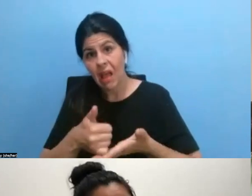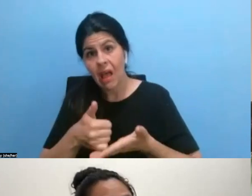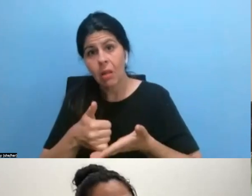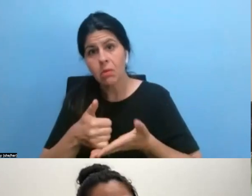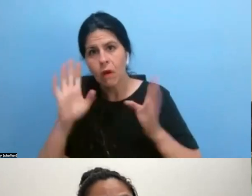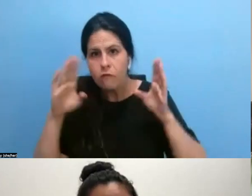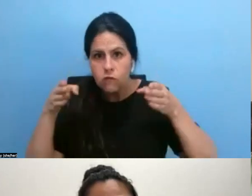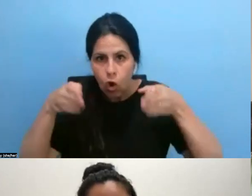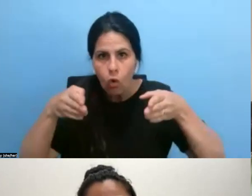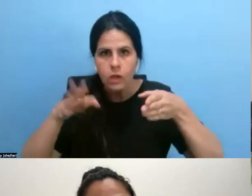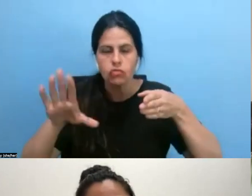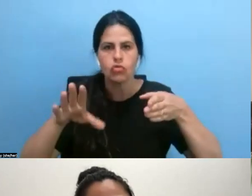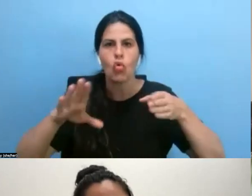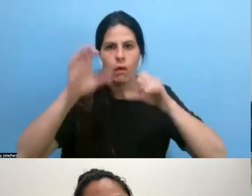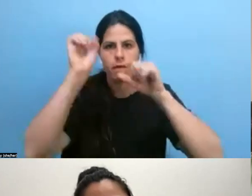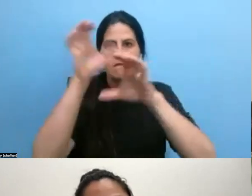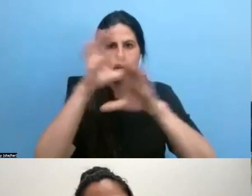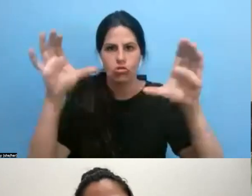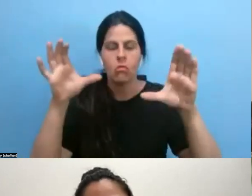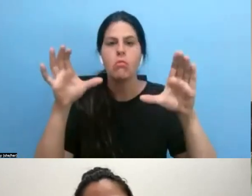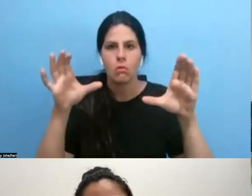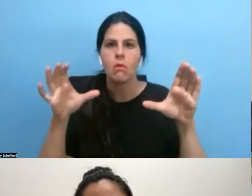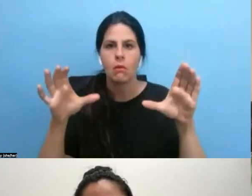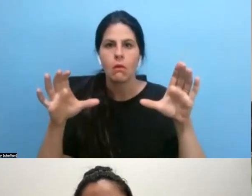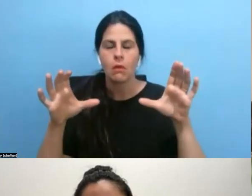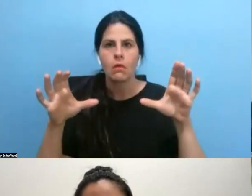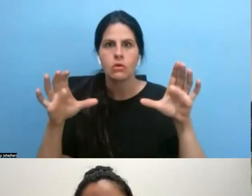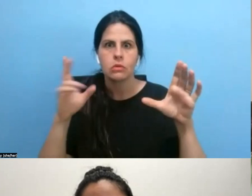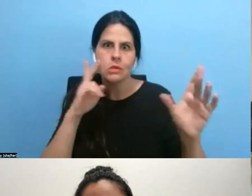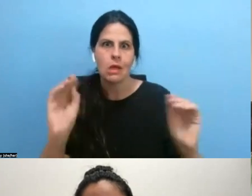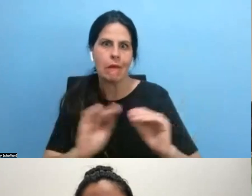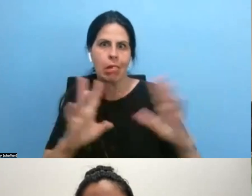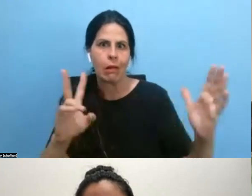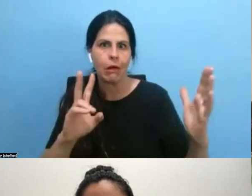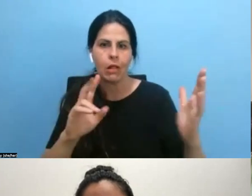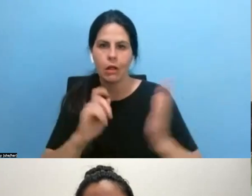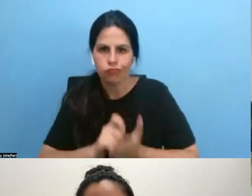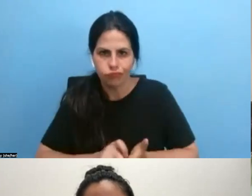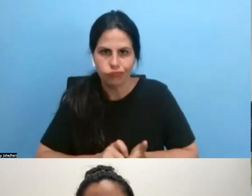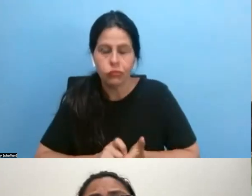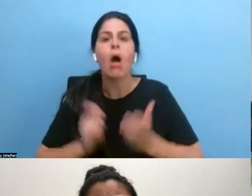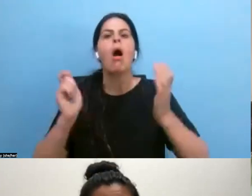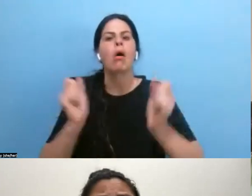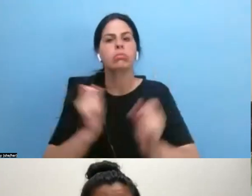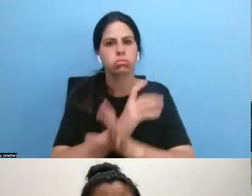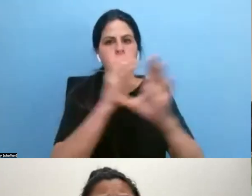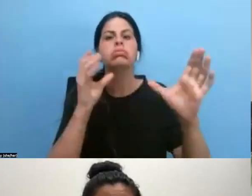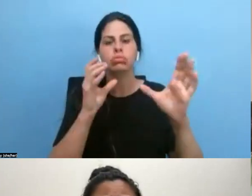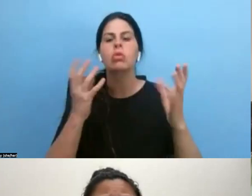actually want to make a film about. So that's another good thing to keep in mind. Um, at least that's from my experience.